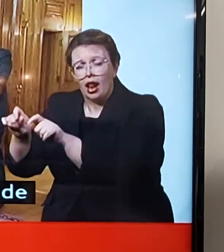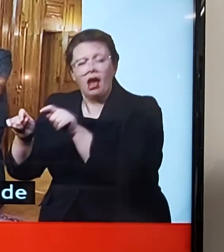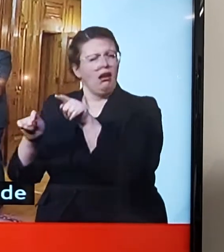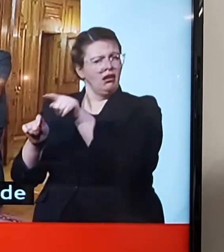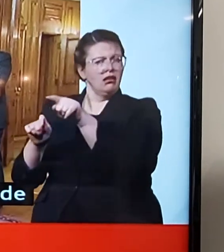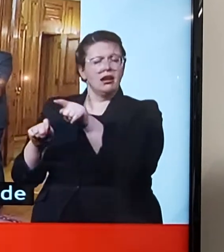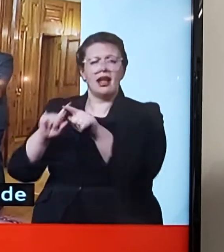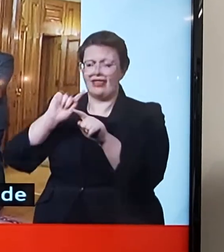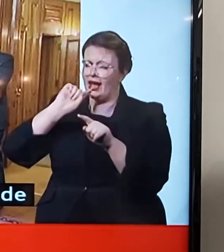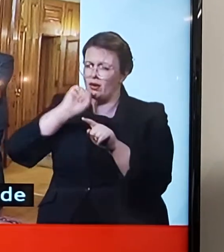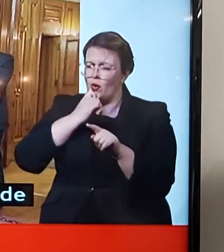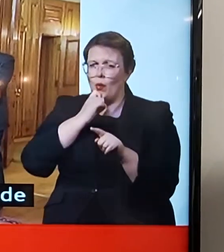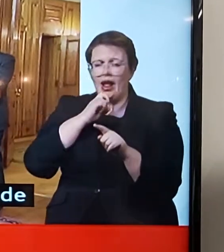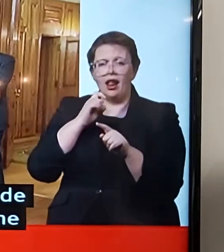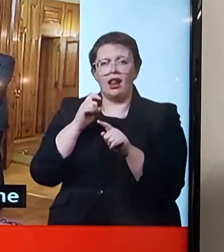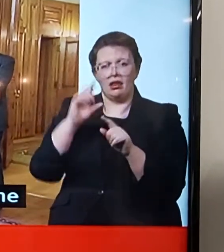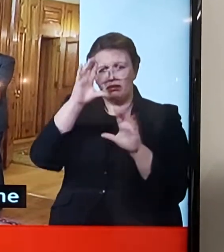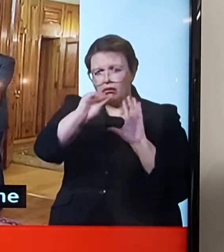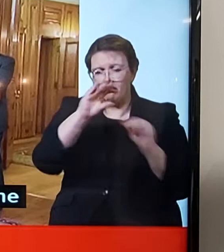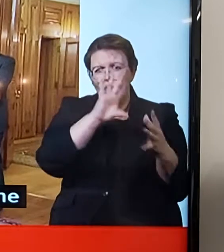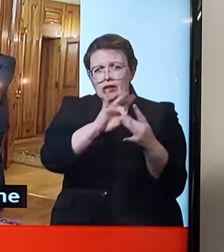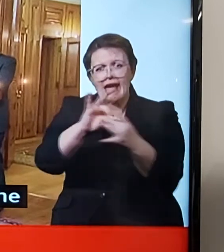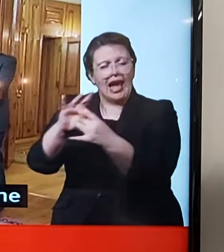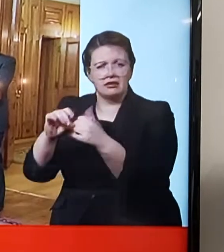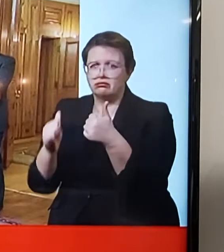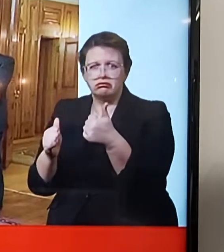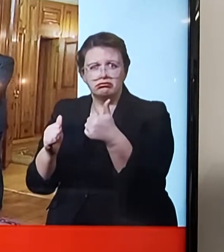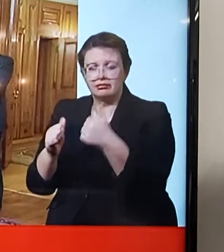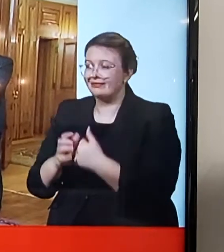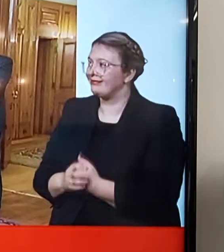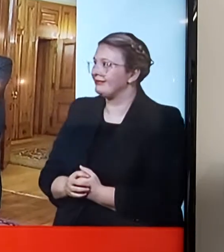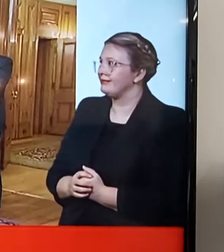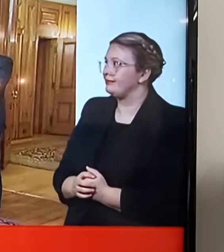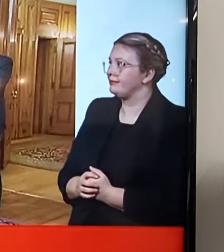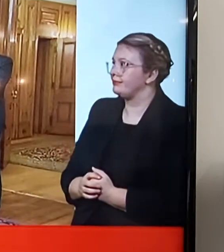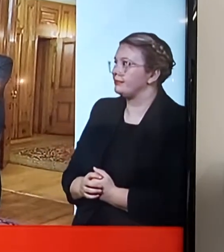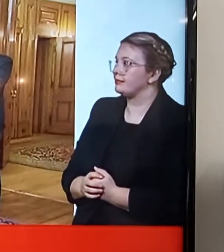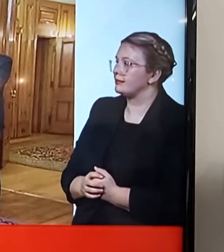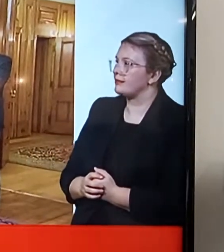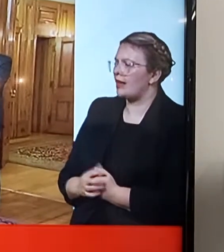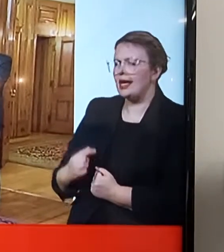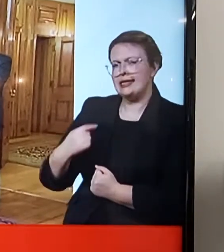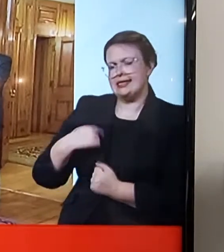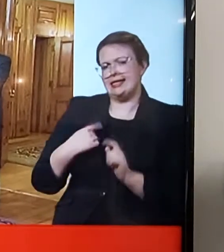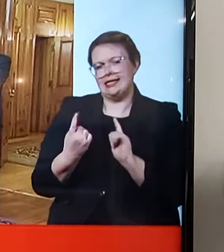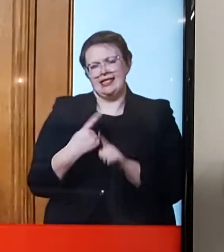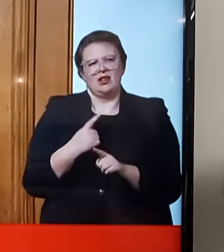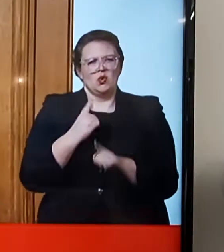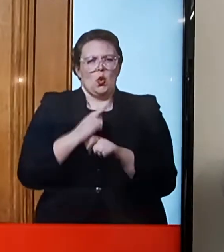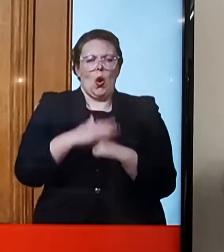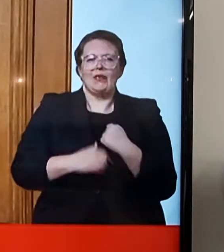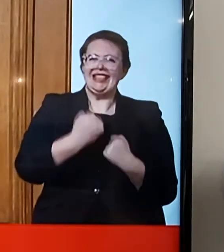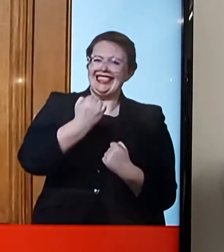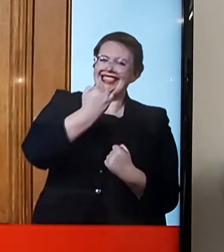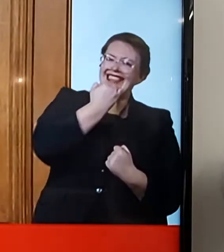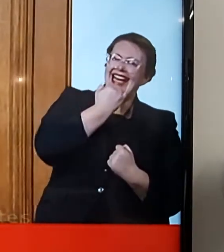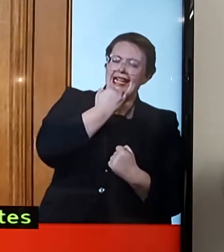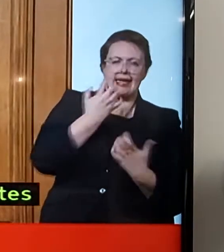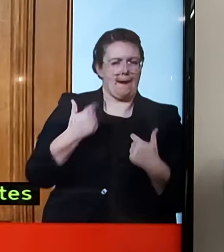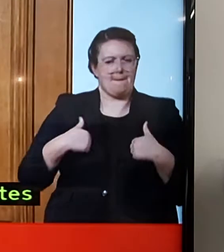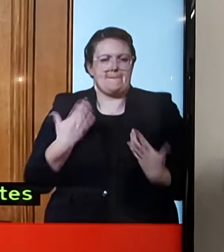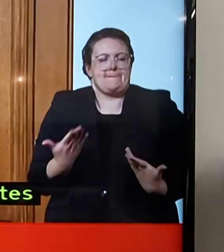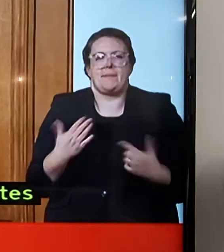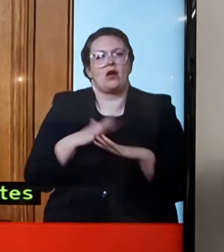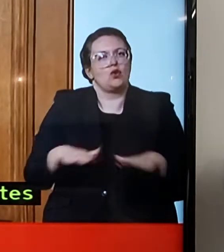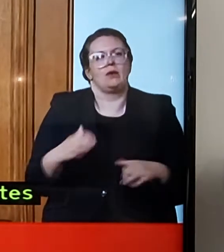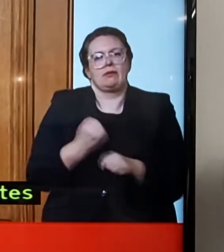The narrow question about dates is always going to be a matter for ministers, but let me be a bit more helpful than that. There are very clearly